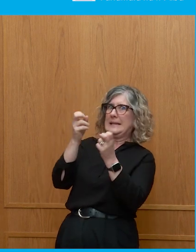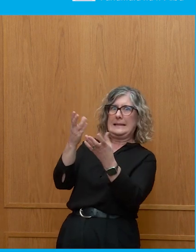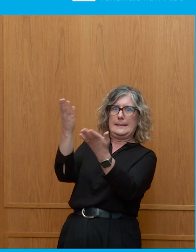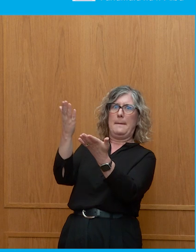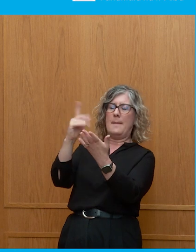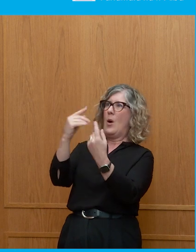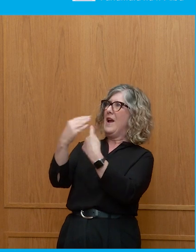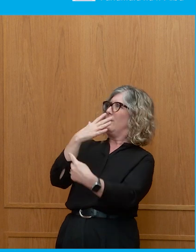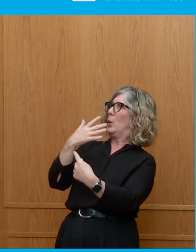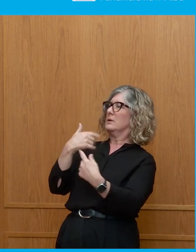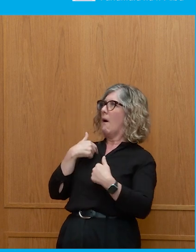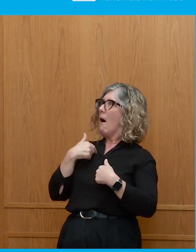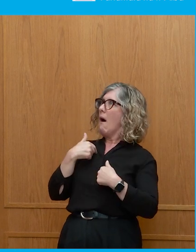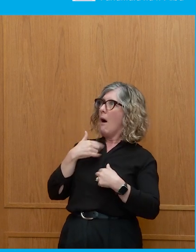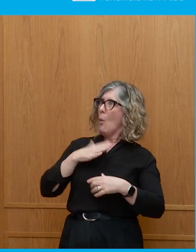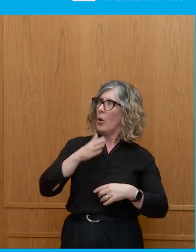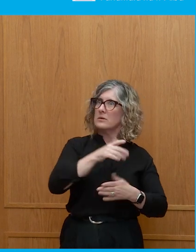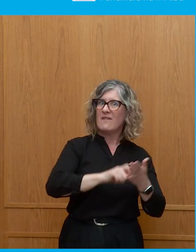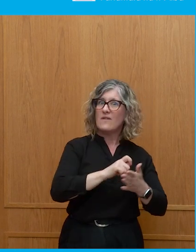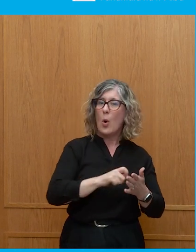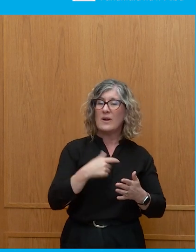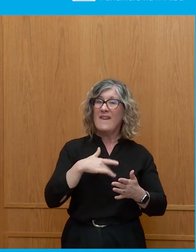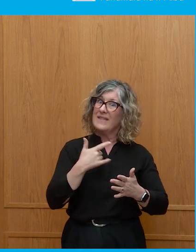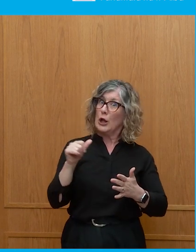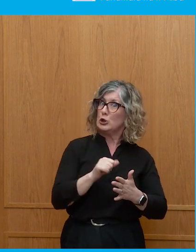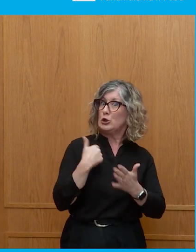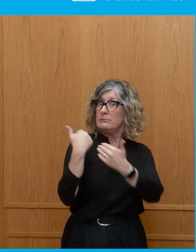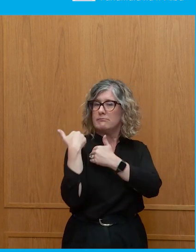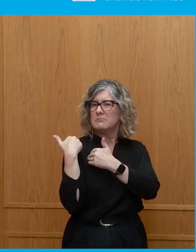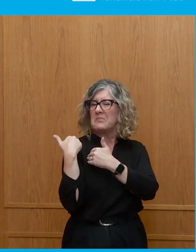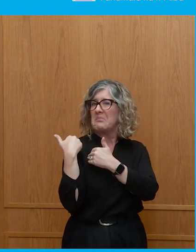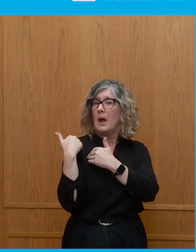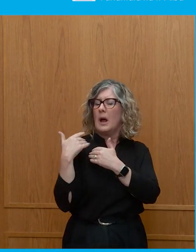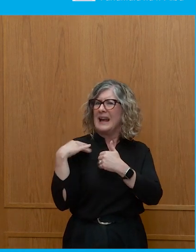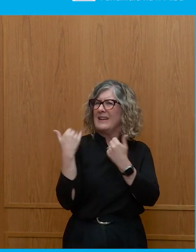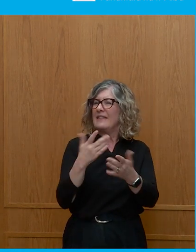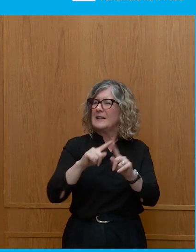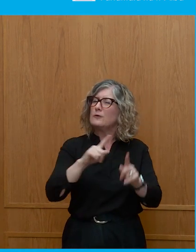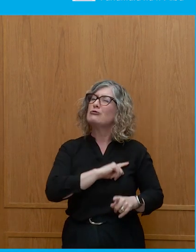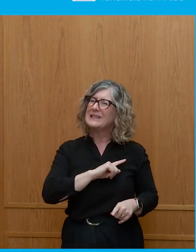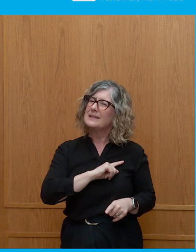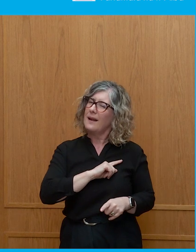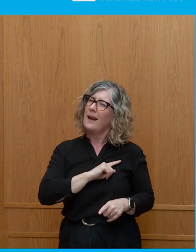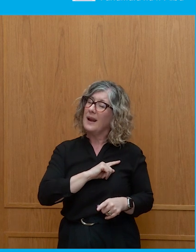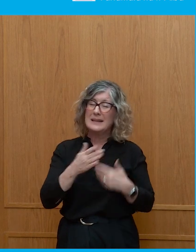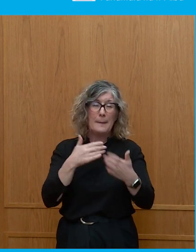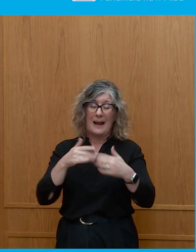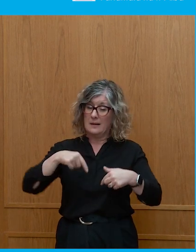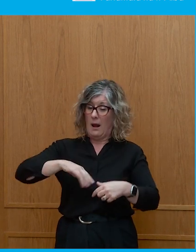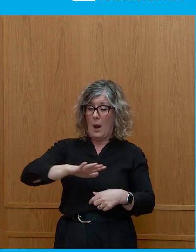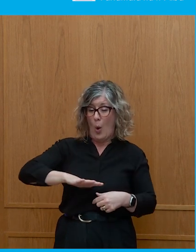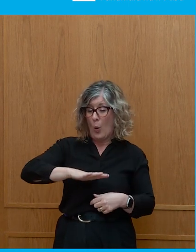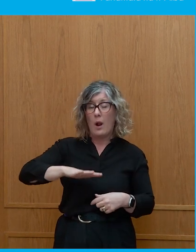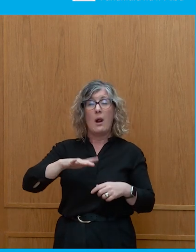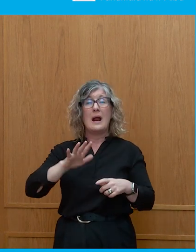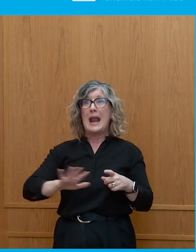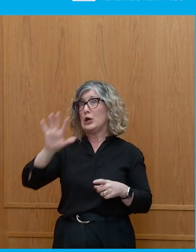by, you know, the ability of you to make a difference to the outcome, whether that's locally or nationally. And I'm a